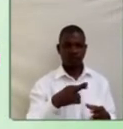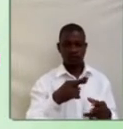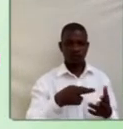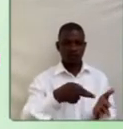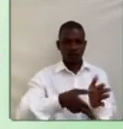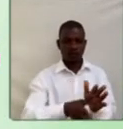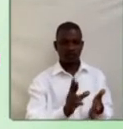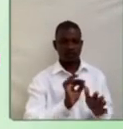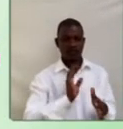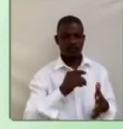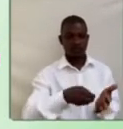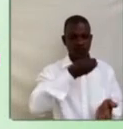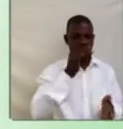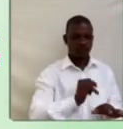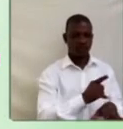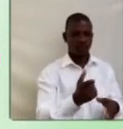objectives.